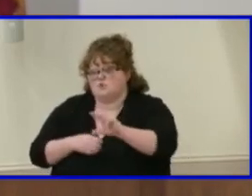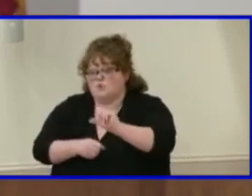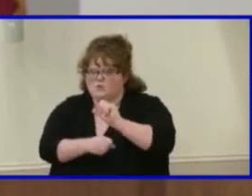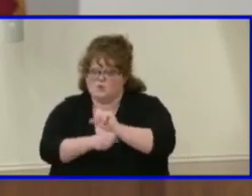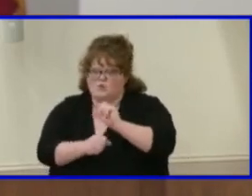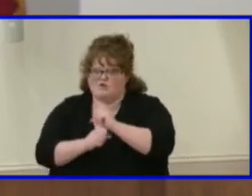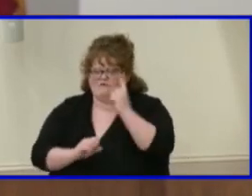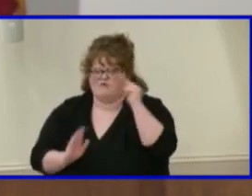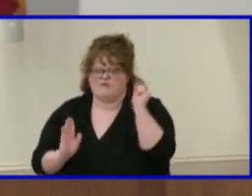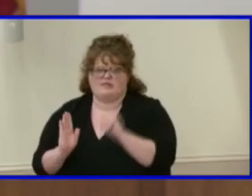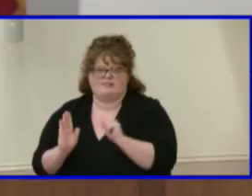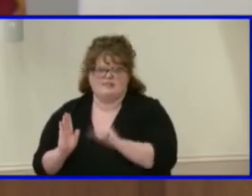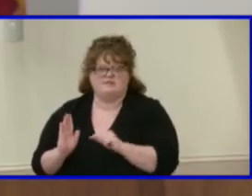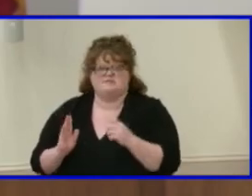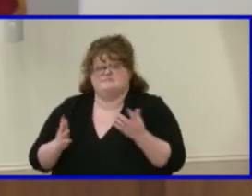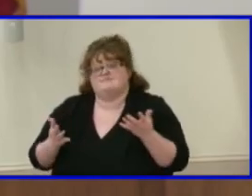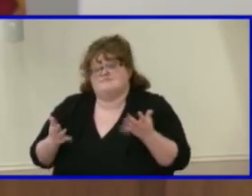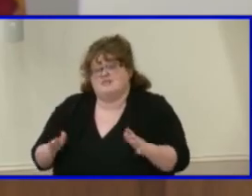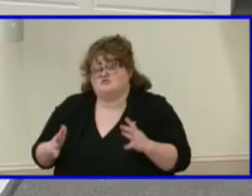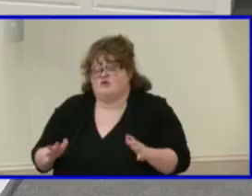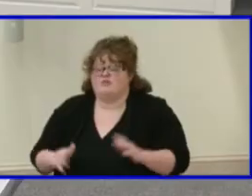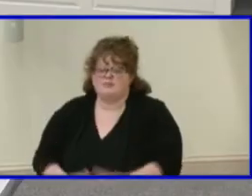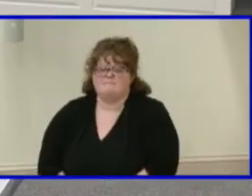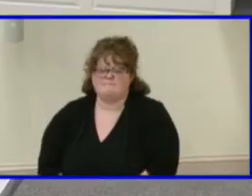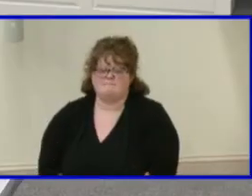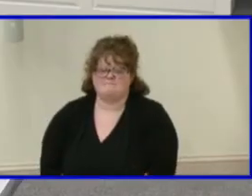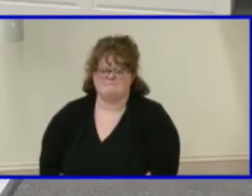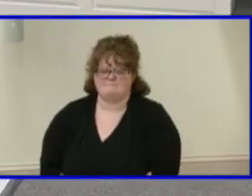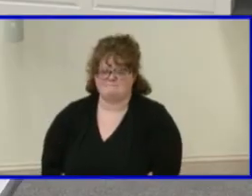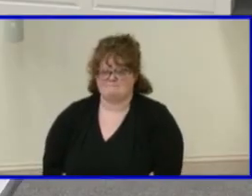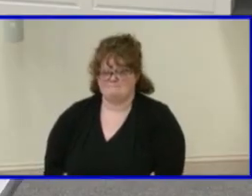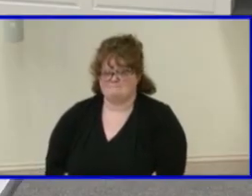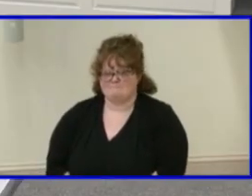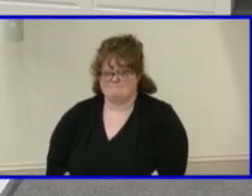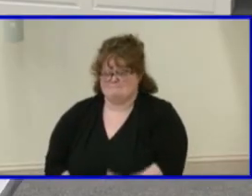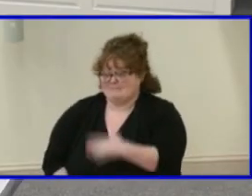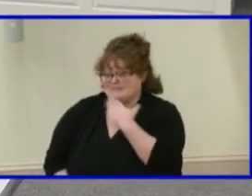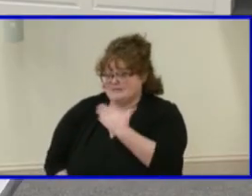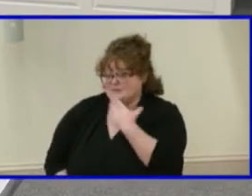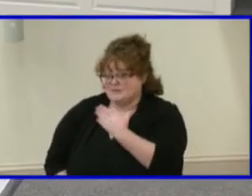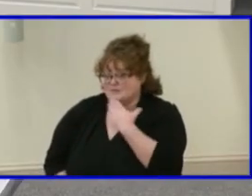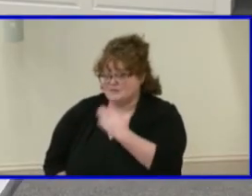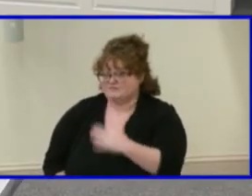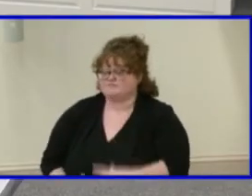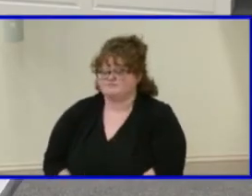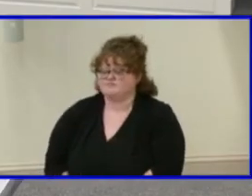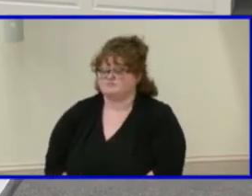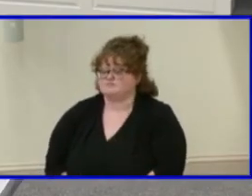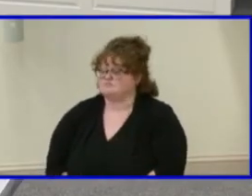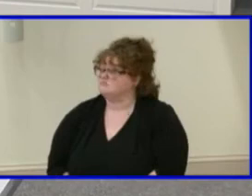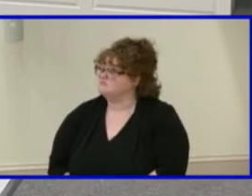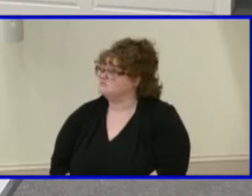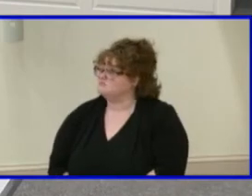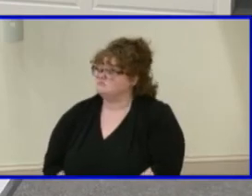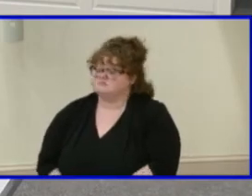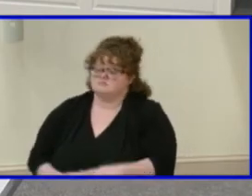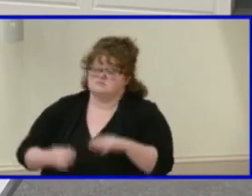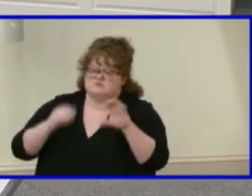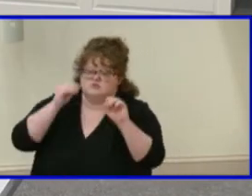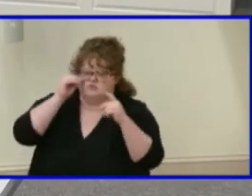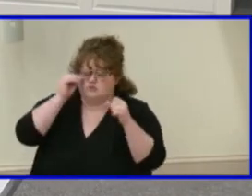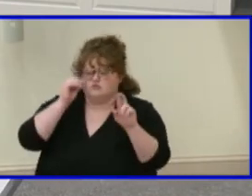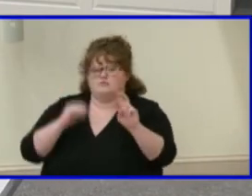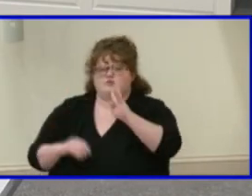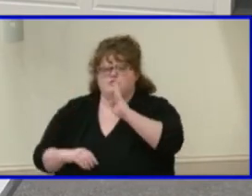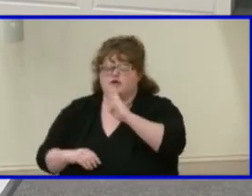this um and that's all i had thank you so much ms kinsella um ms obron i am in agreement with your recommendation